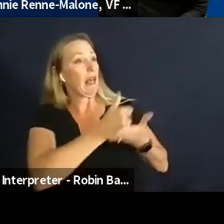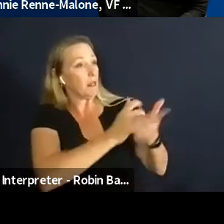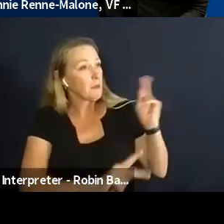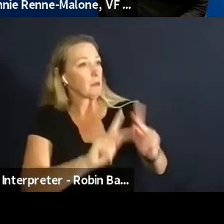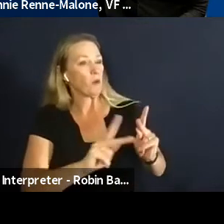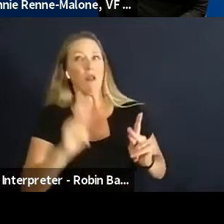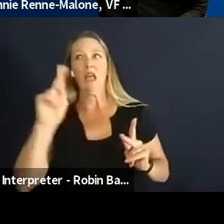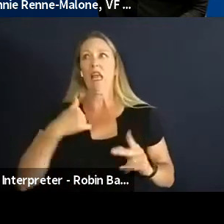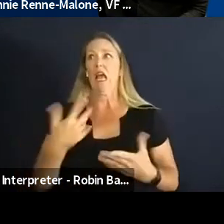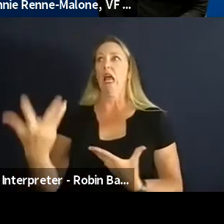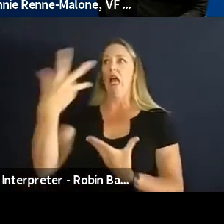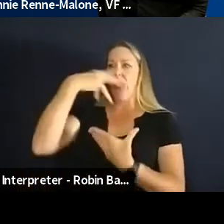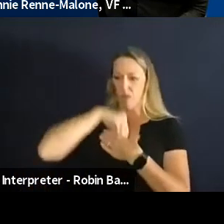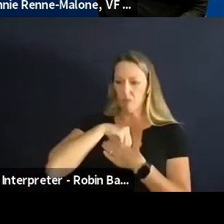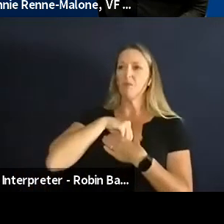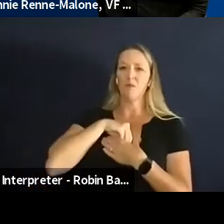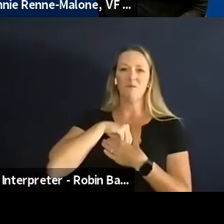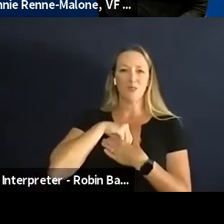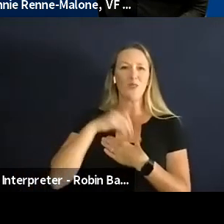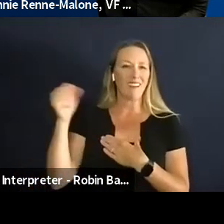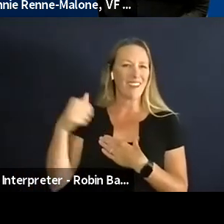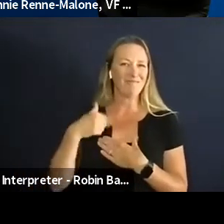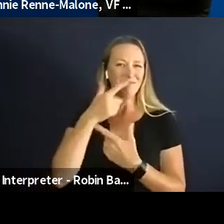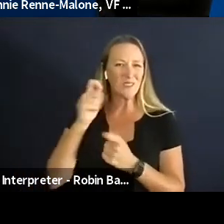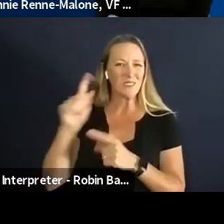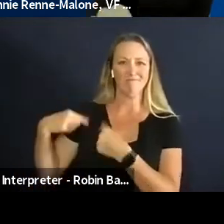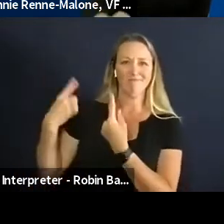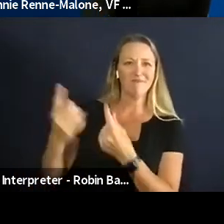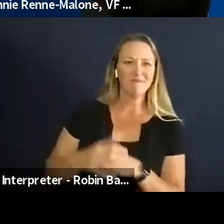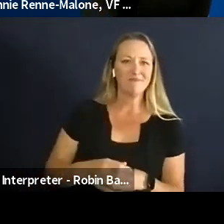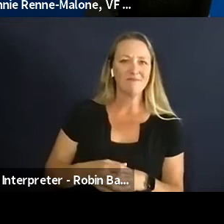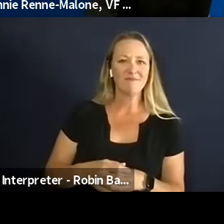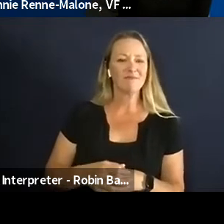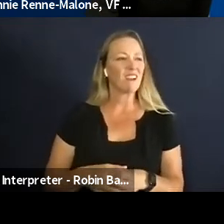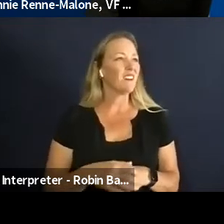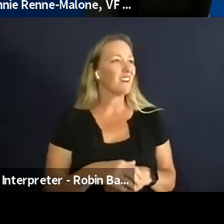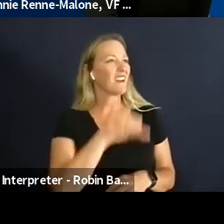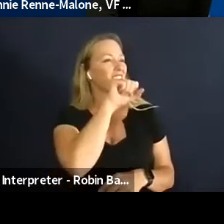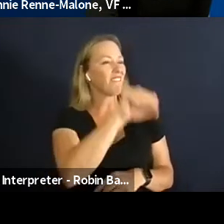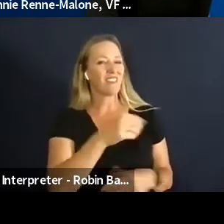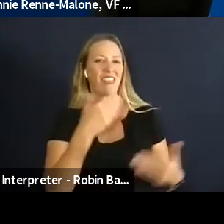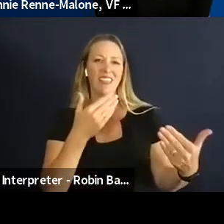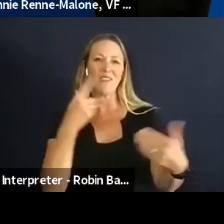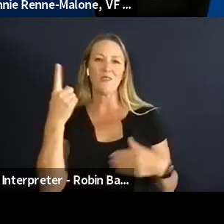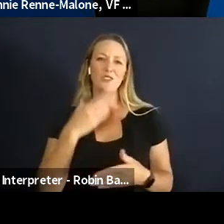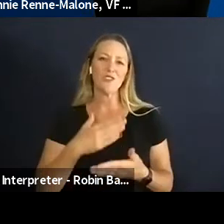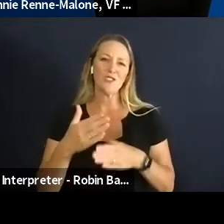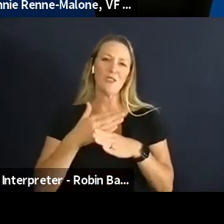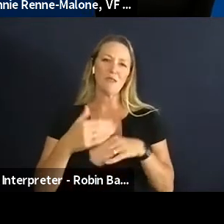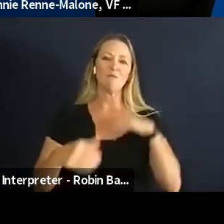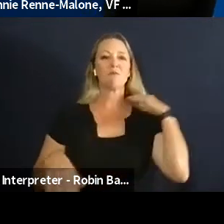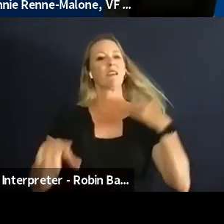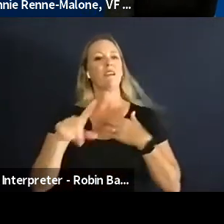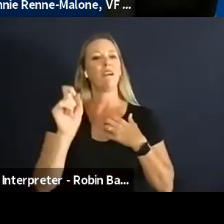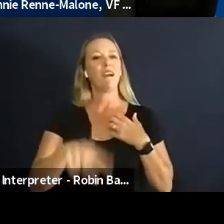been interested in for sure love that um thank you for sharing that uh Alicia what